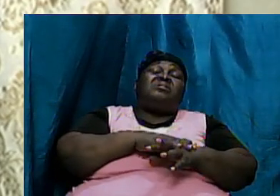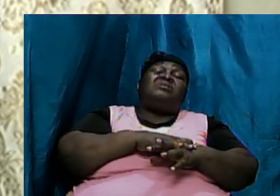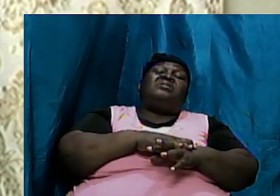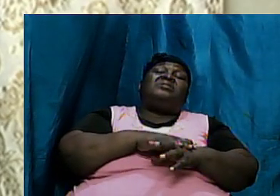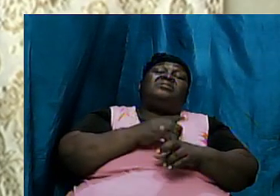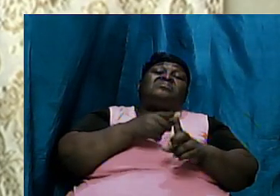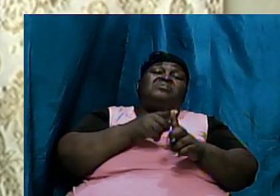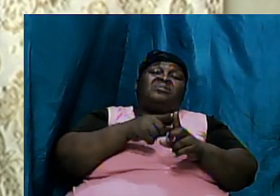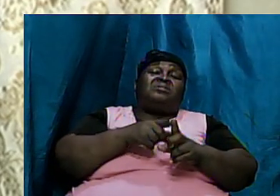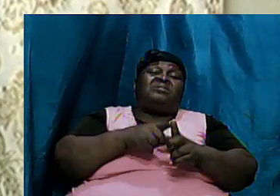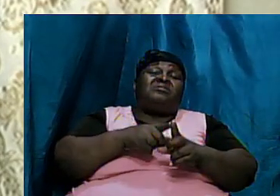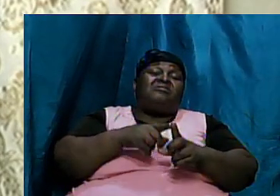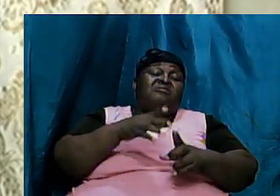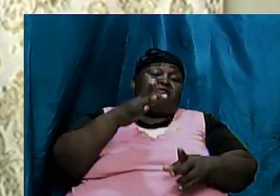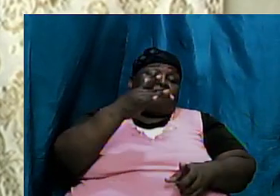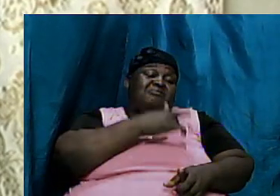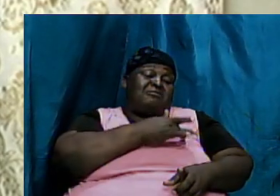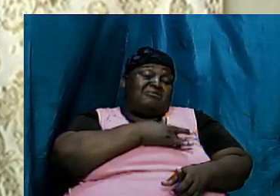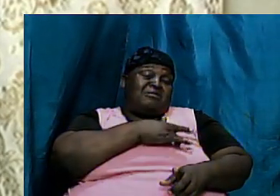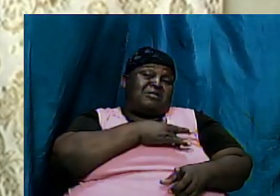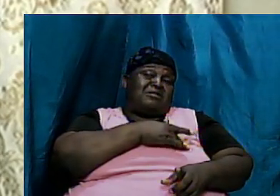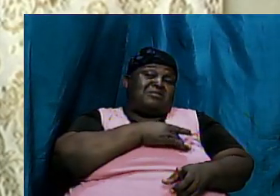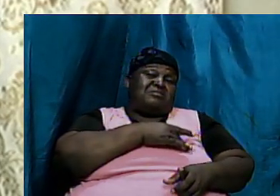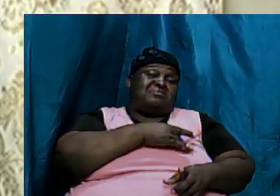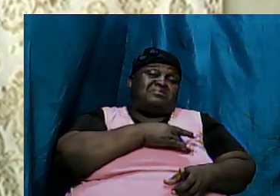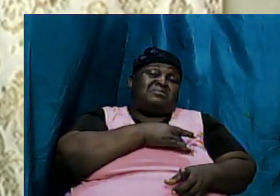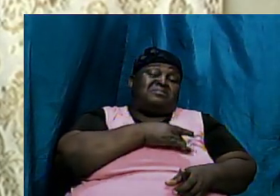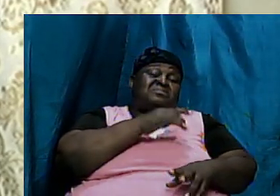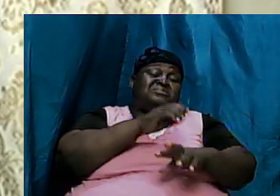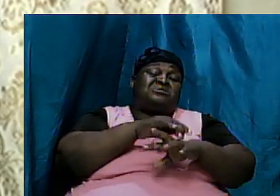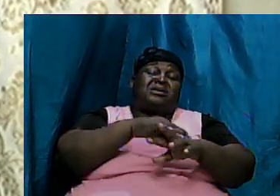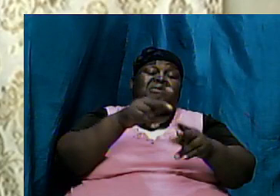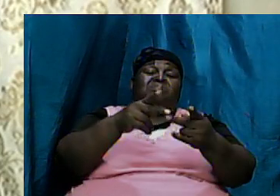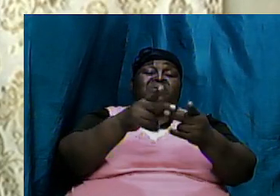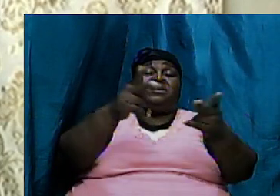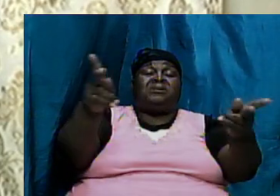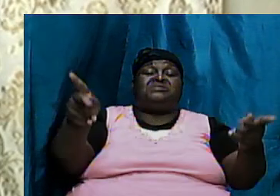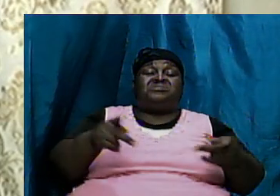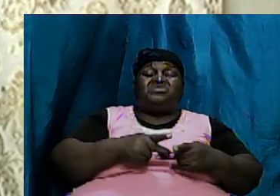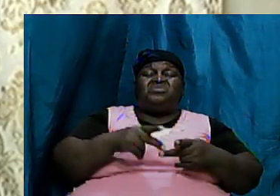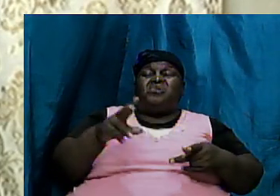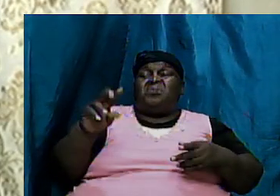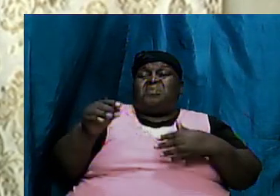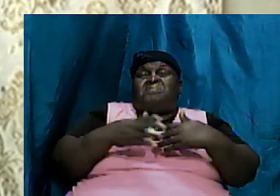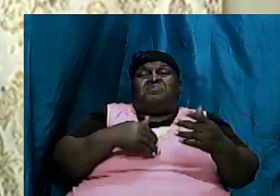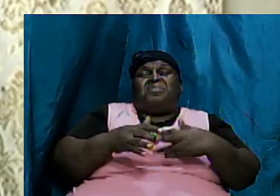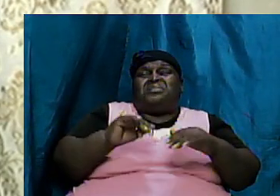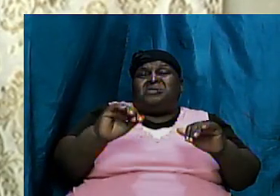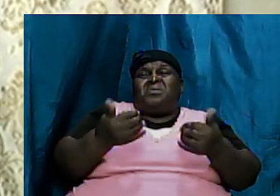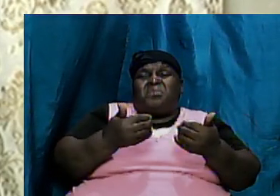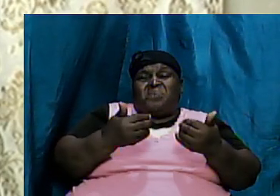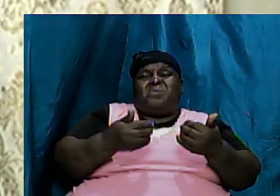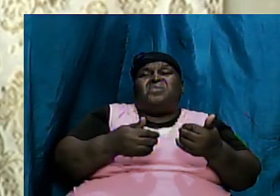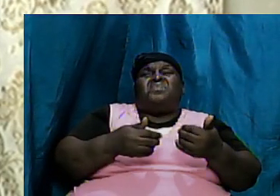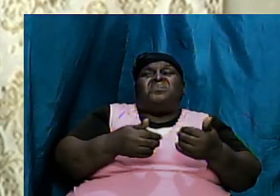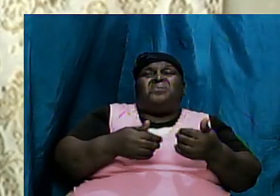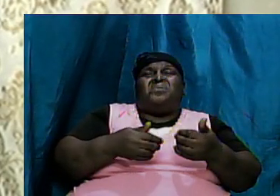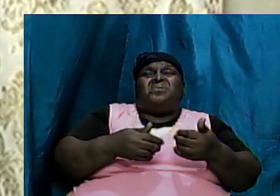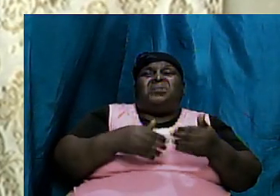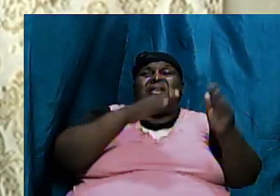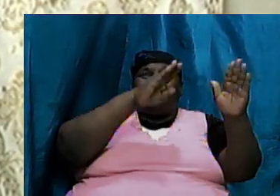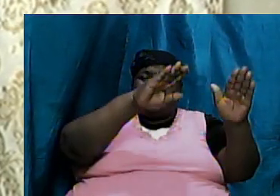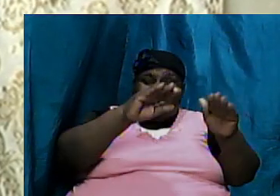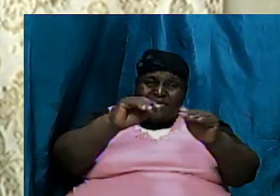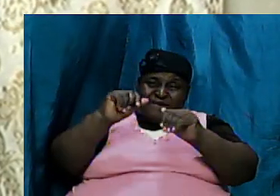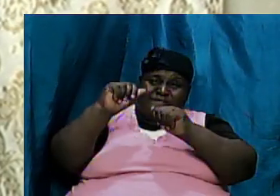her heart was at the place no matter how she was coming out she kept looking back because